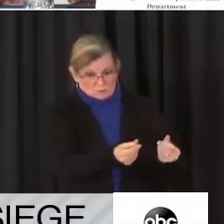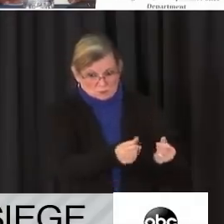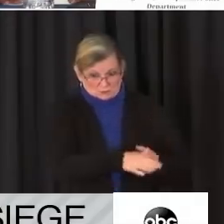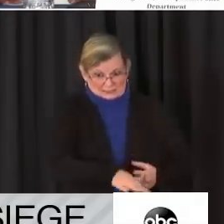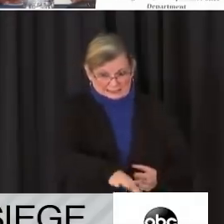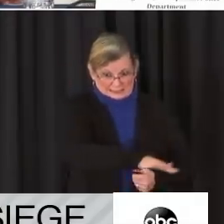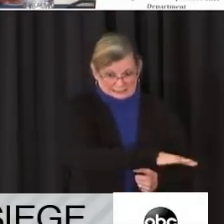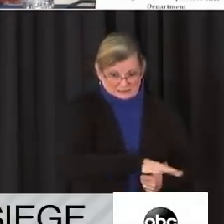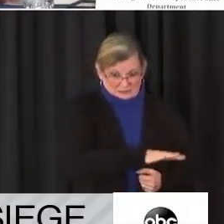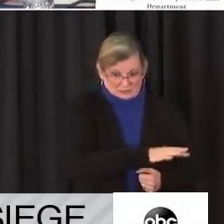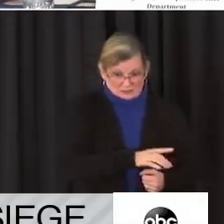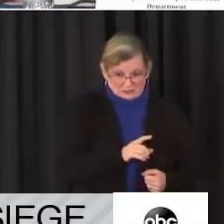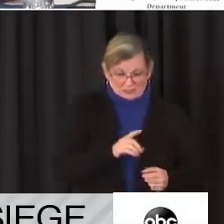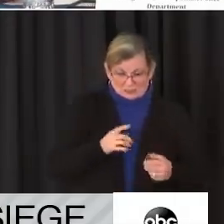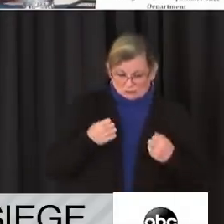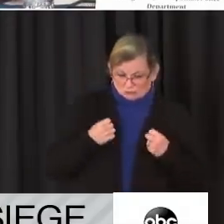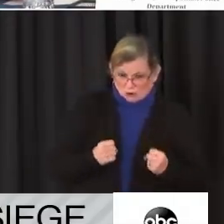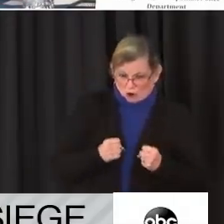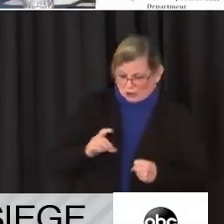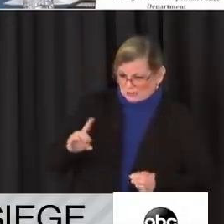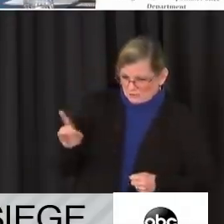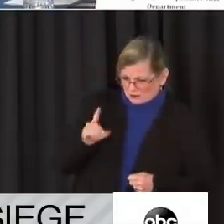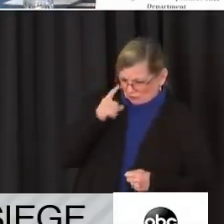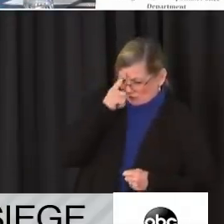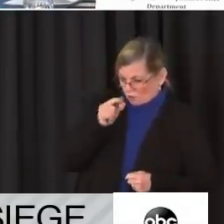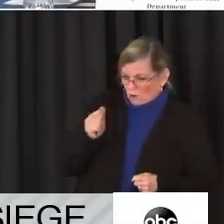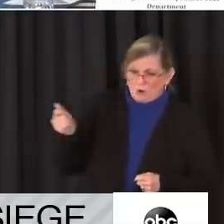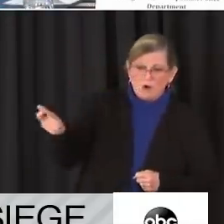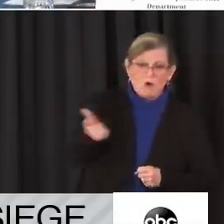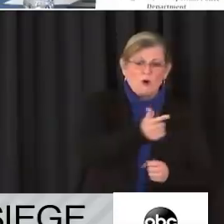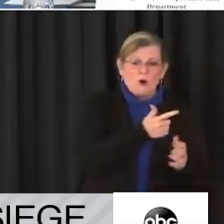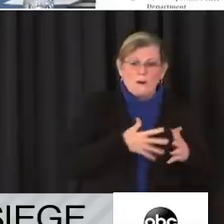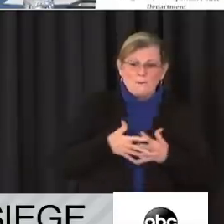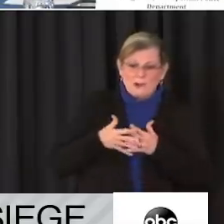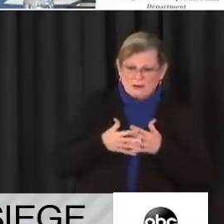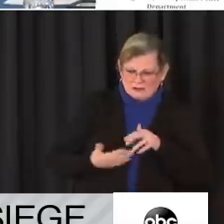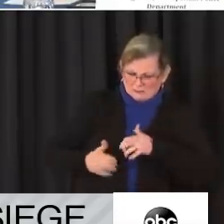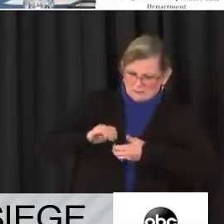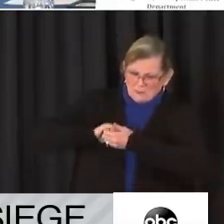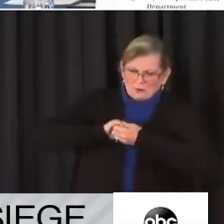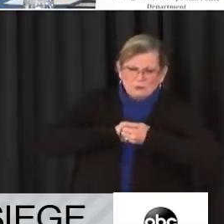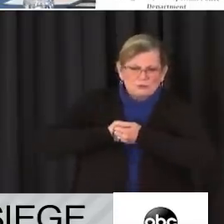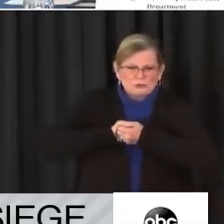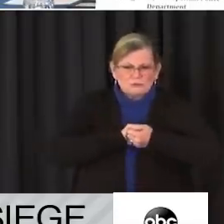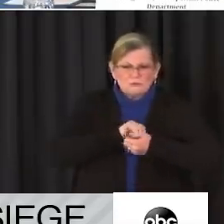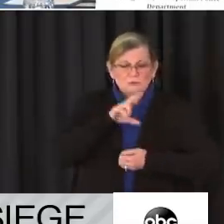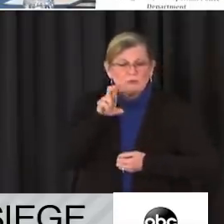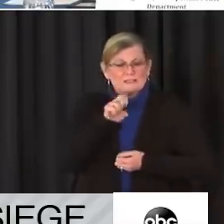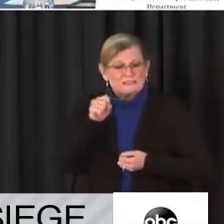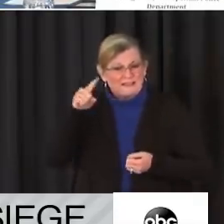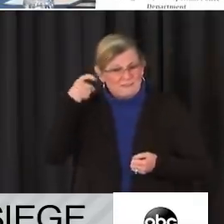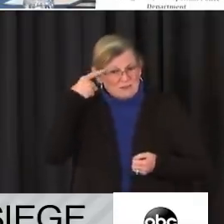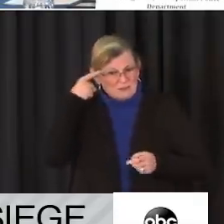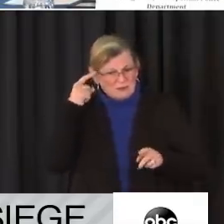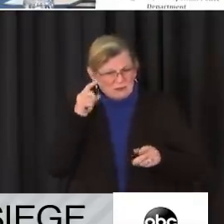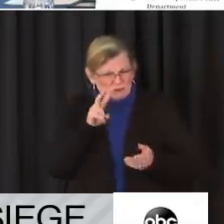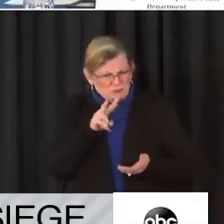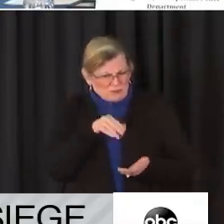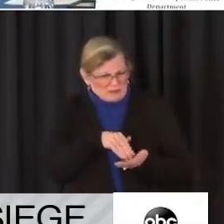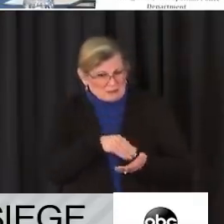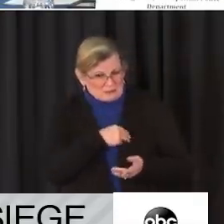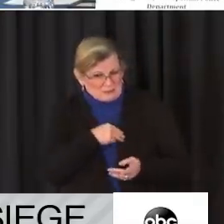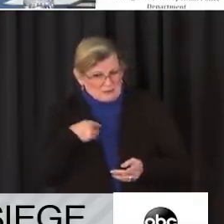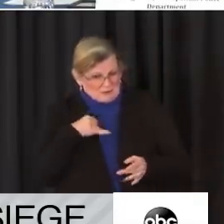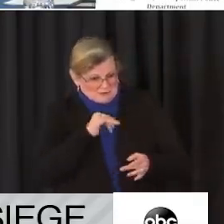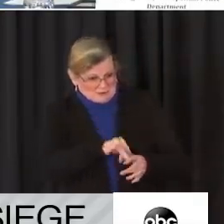restore democracy for all of America and assisted our partners, the U.S. Capitol, and their approximately 2,000